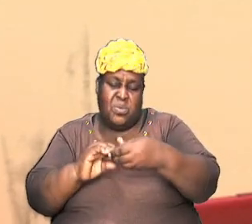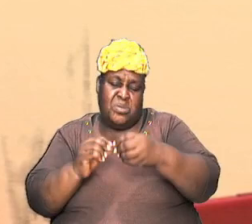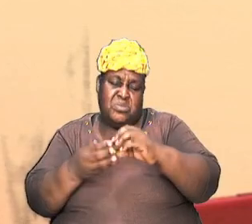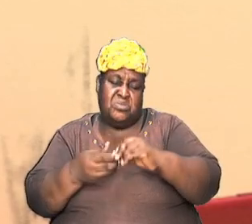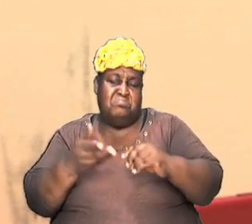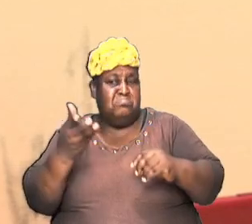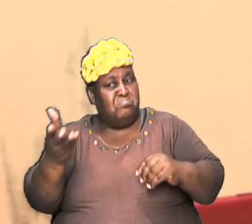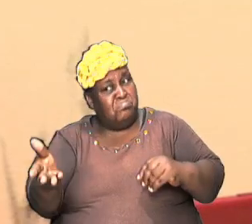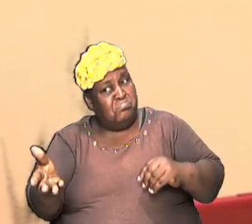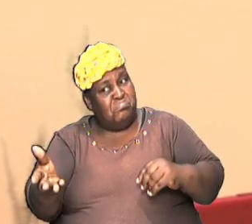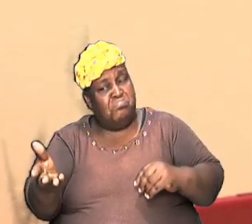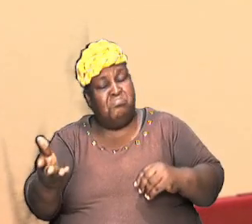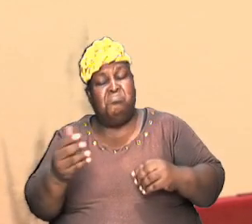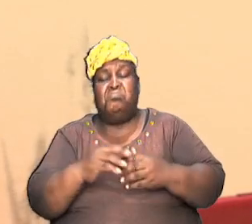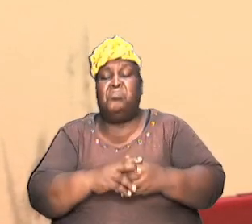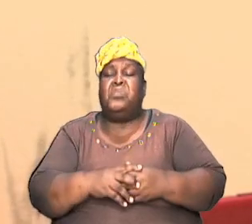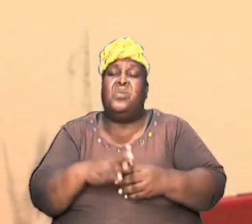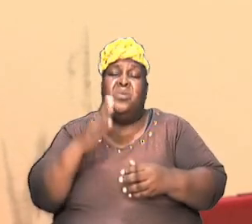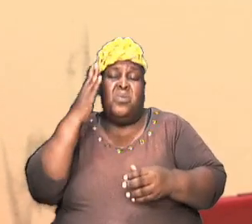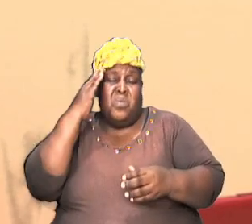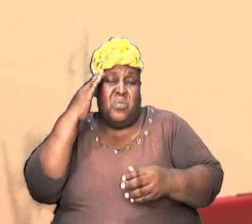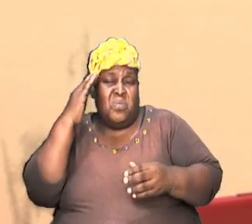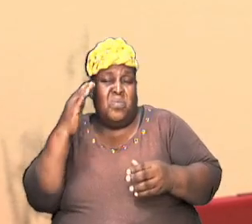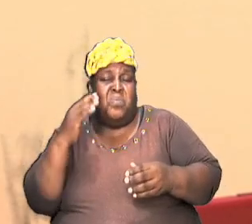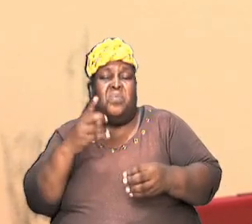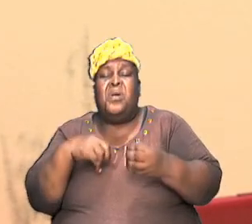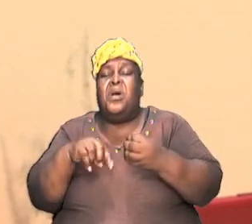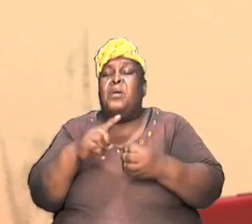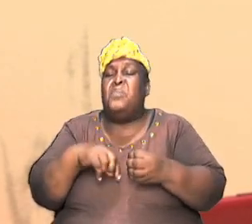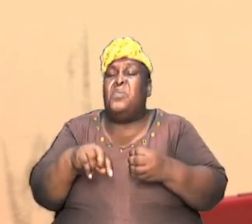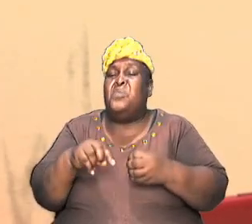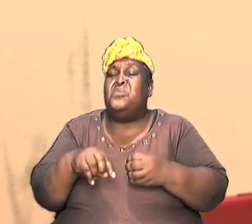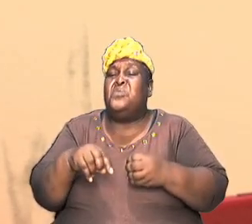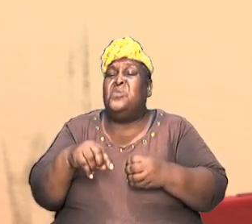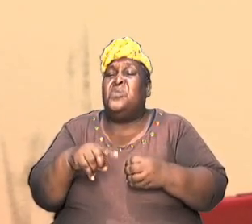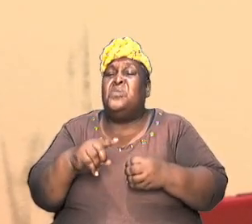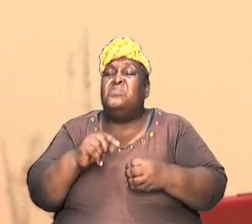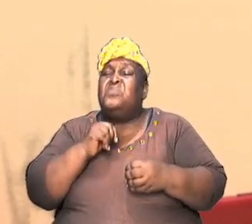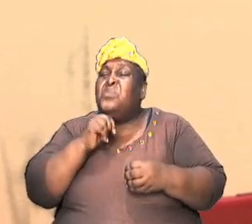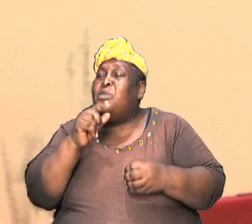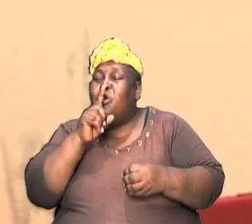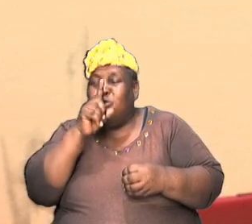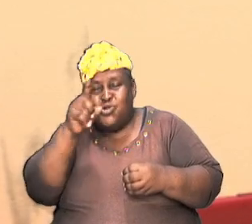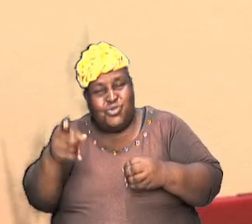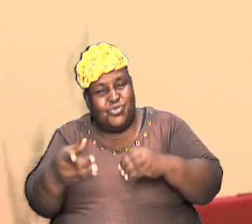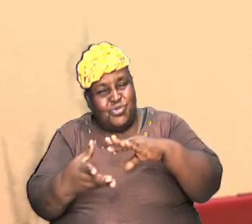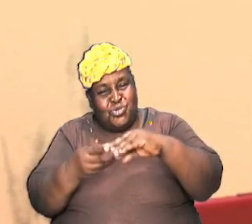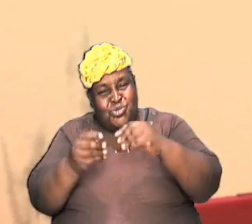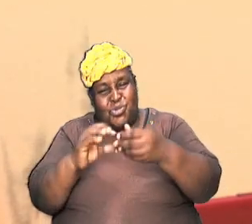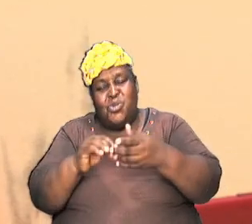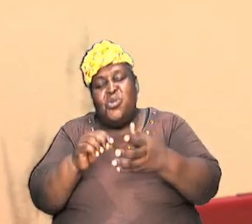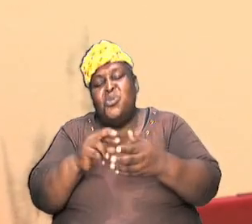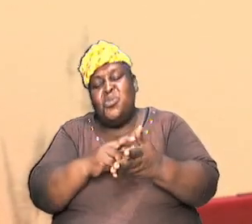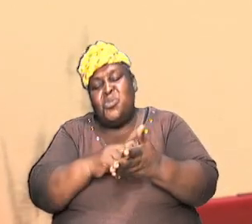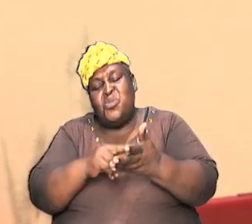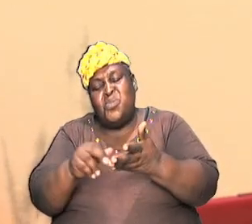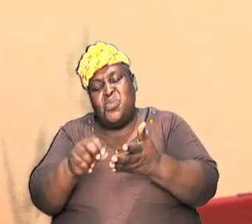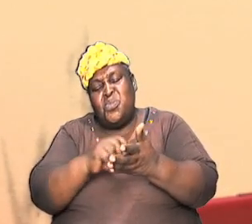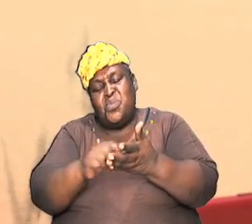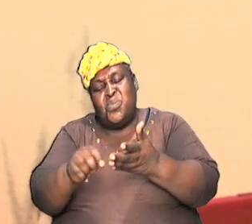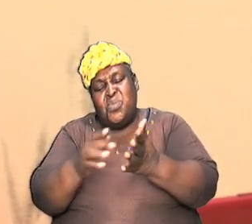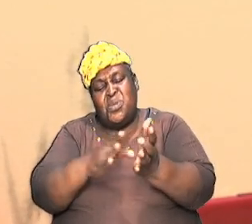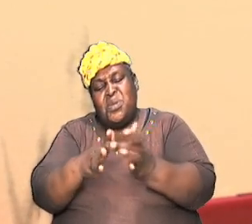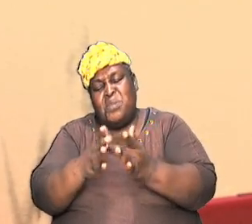alright so you want to know about some story, some fairy tale read the Bible. But if you want to know real stuff,